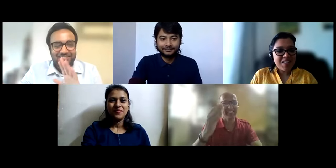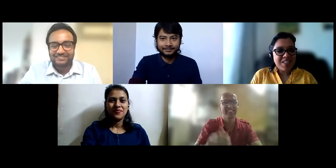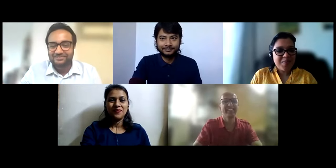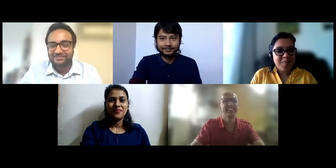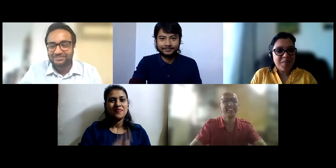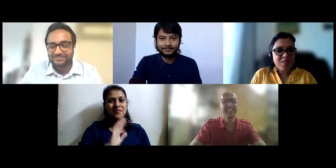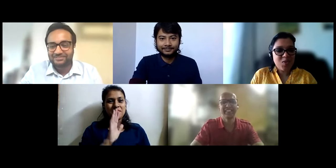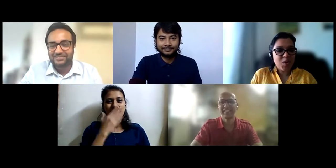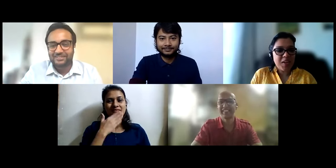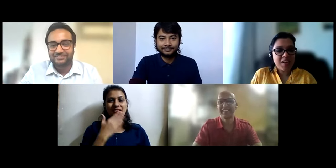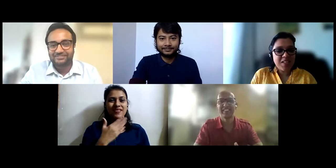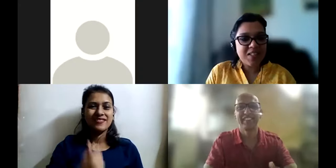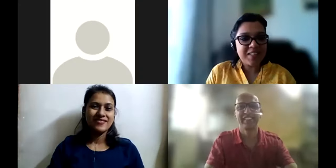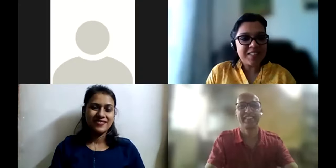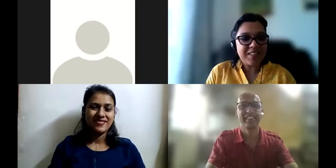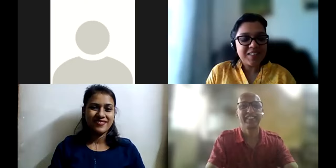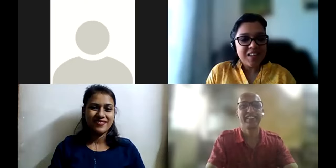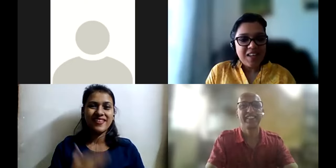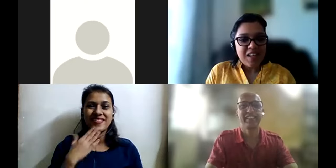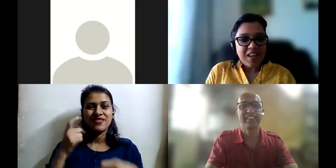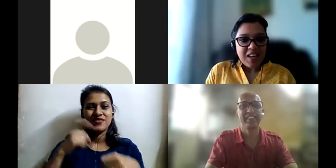Bye. Thanks. Thanks for joining us.